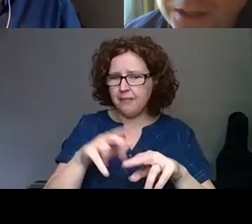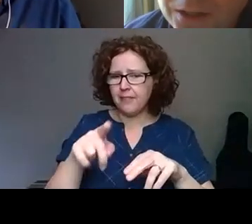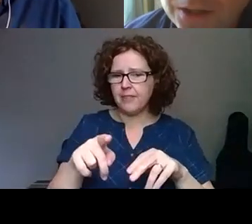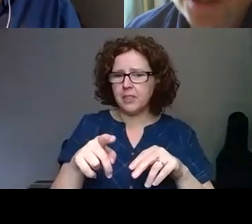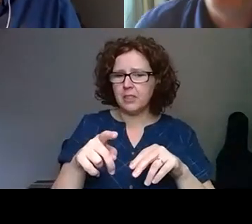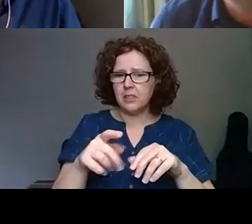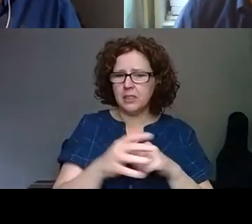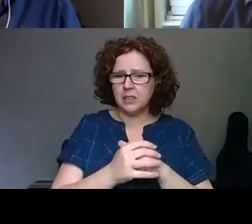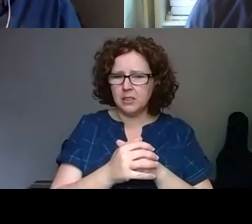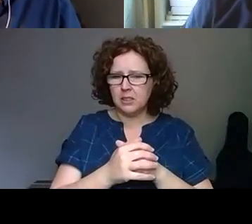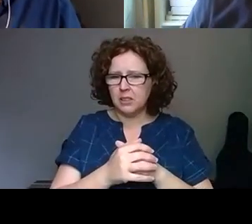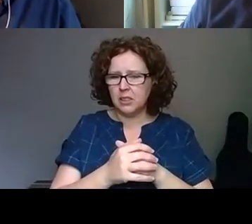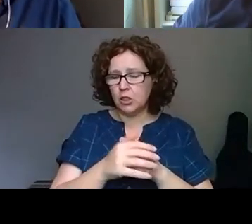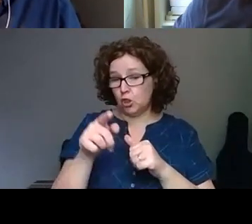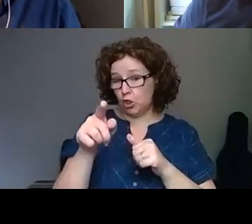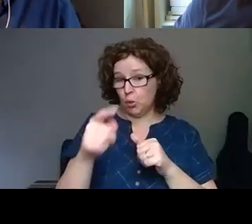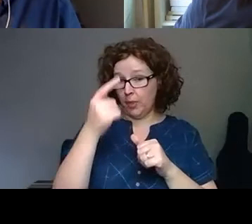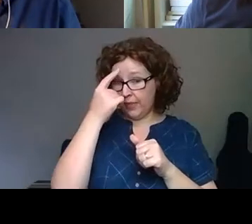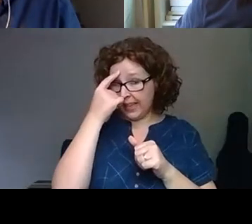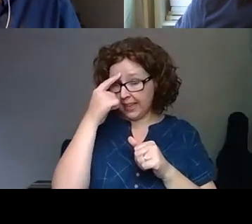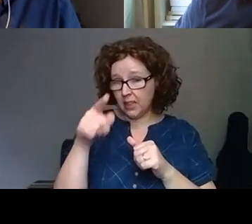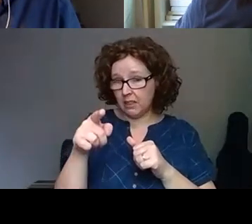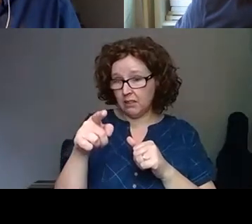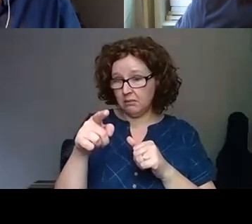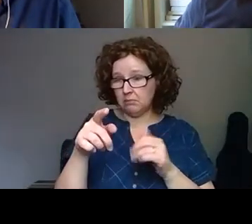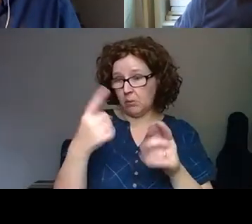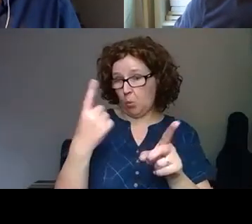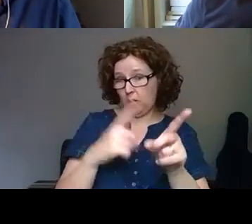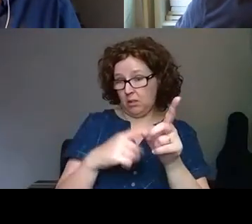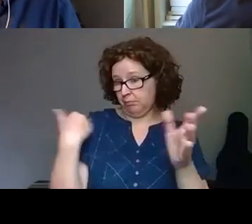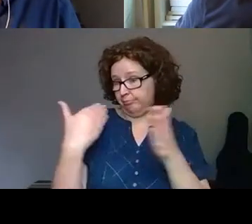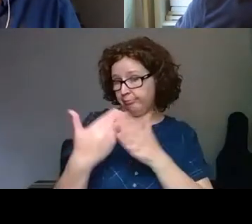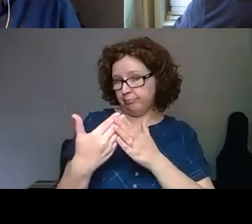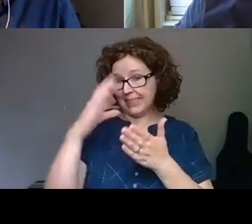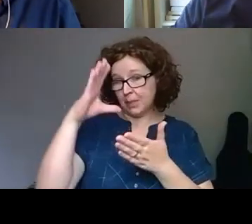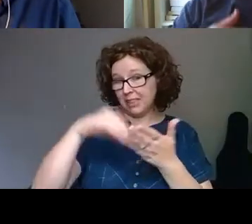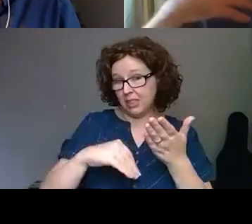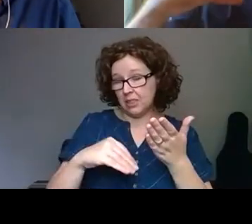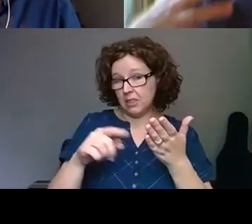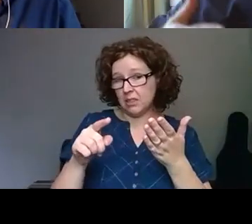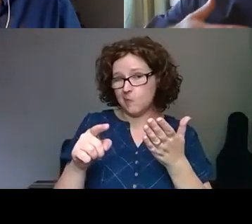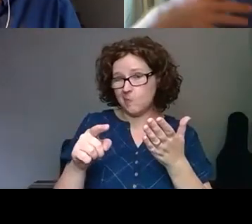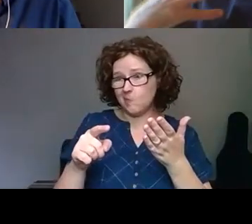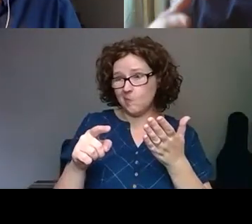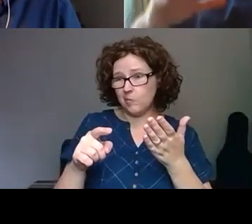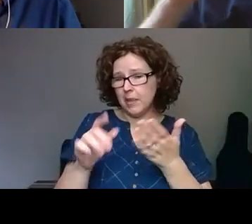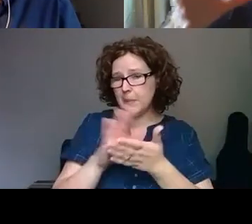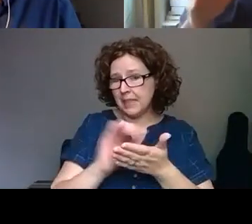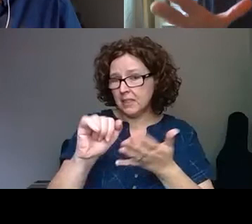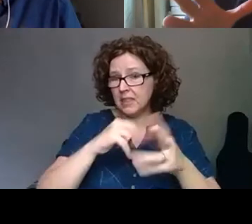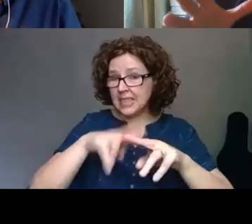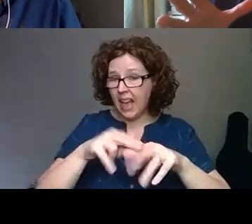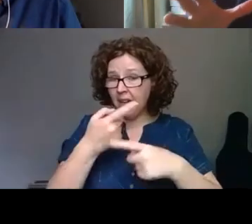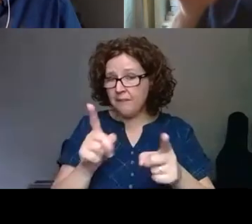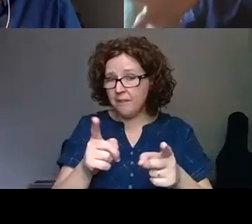think do you think the experience of the last year has increased the digital confidence of